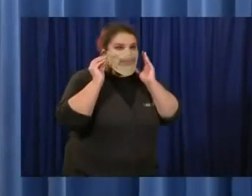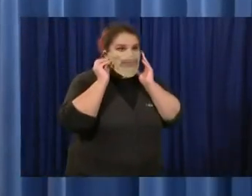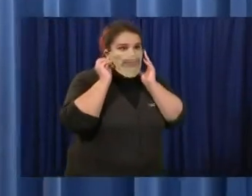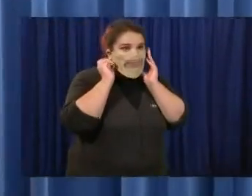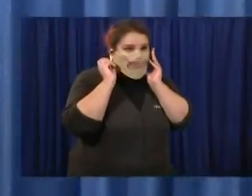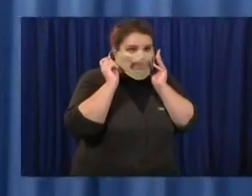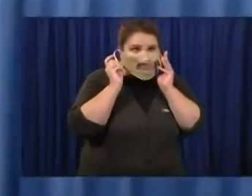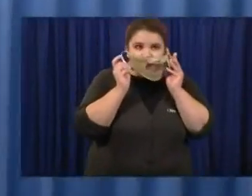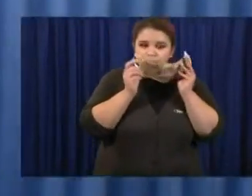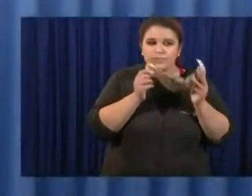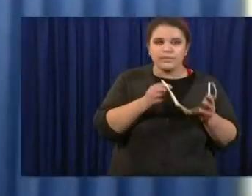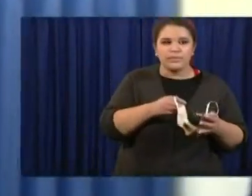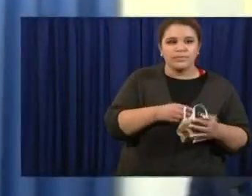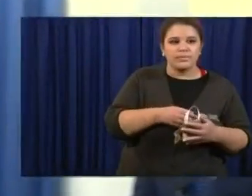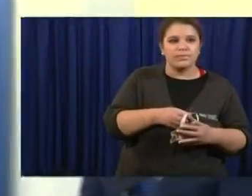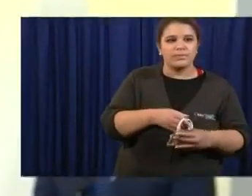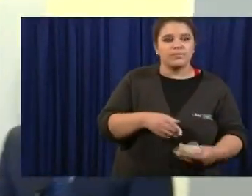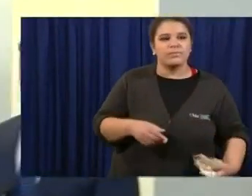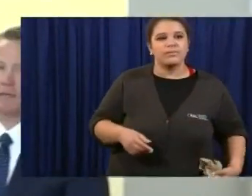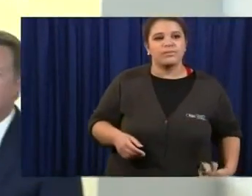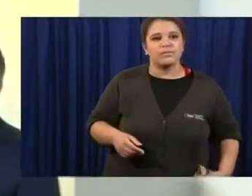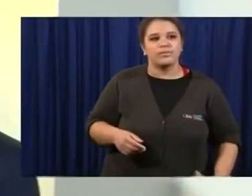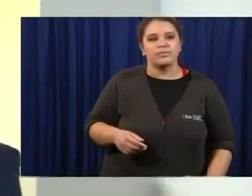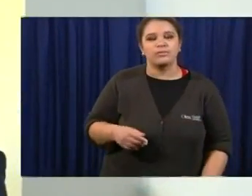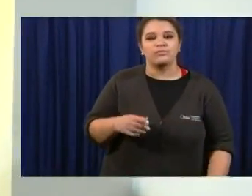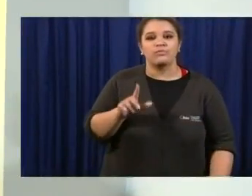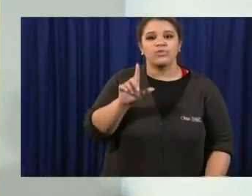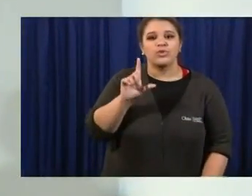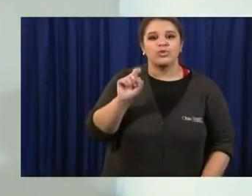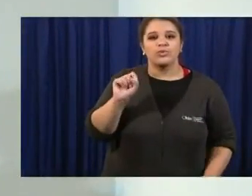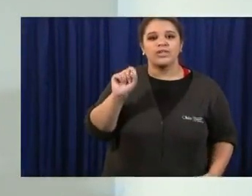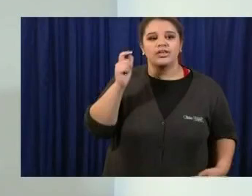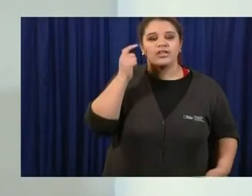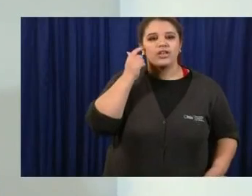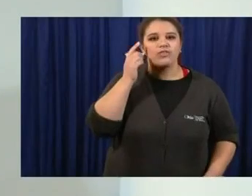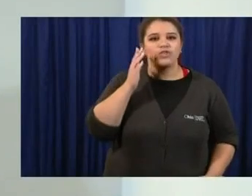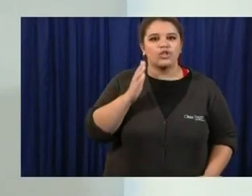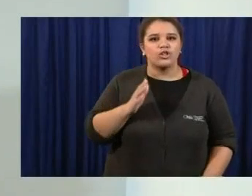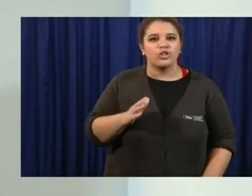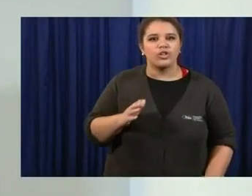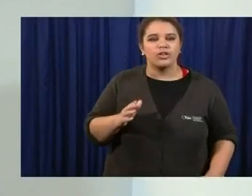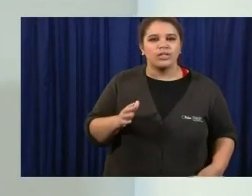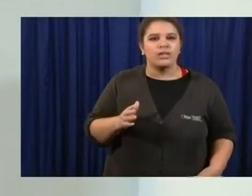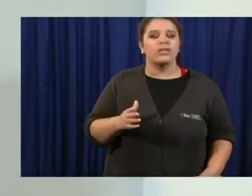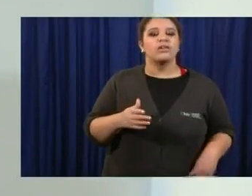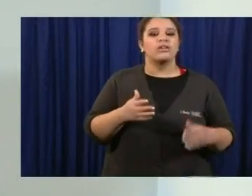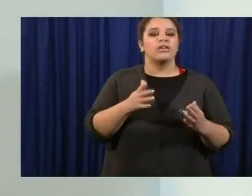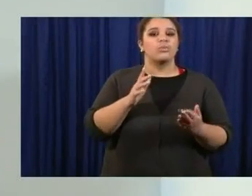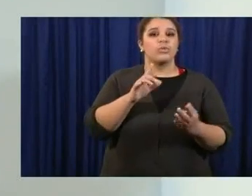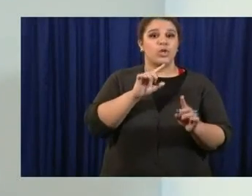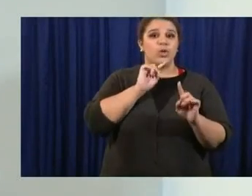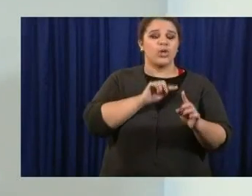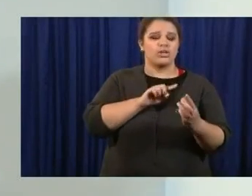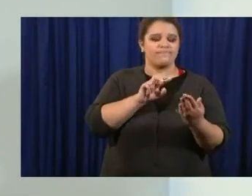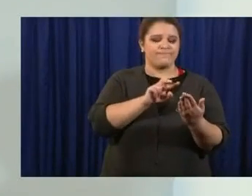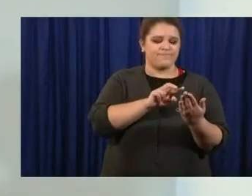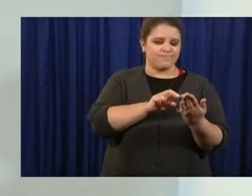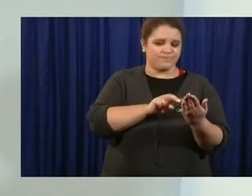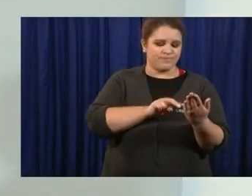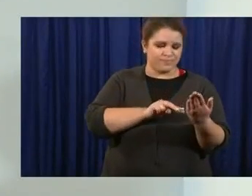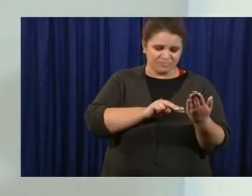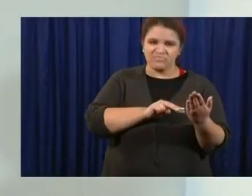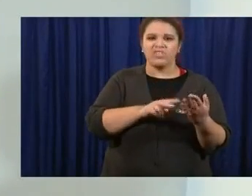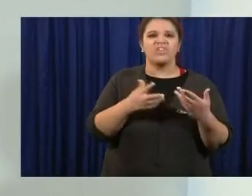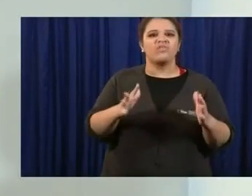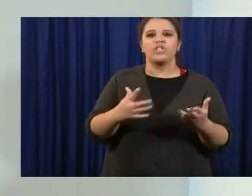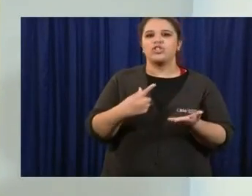You know, in, in the way that I have seen the order, we dealt with this with campgrounds.